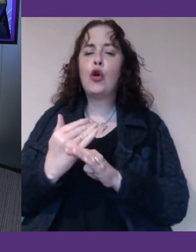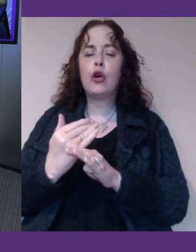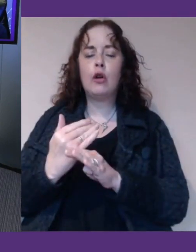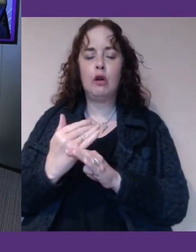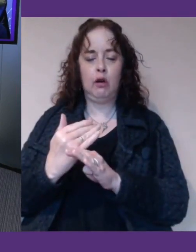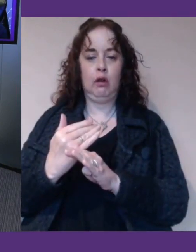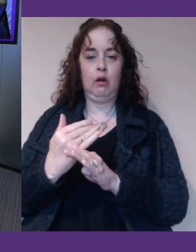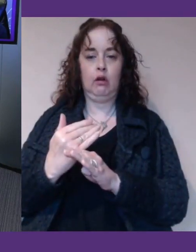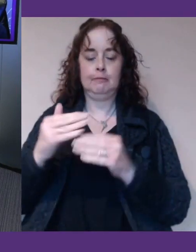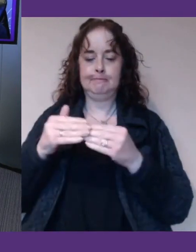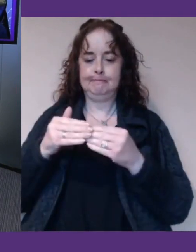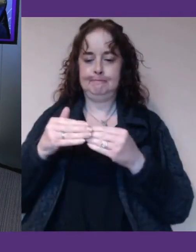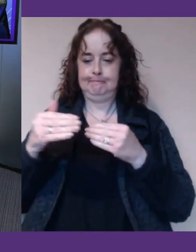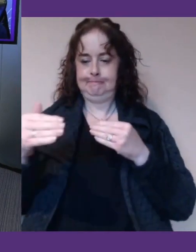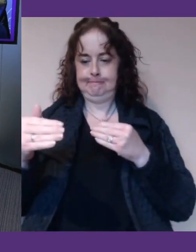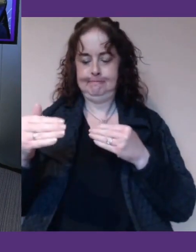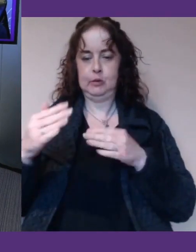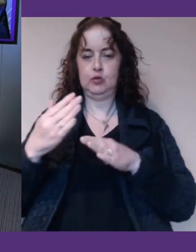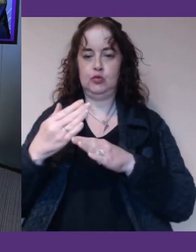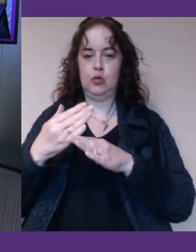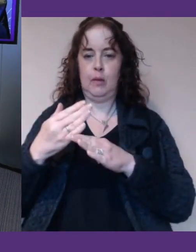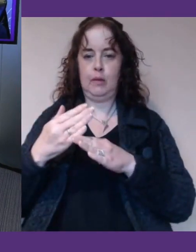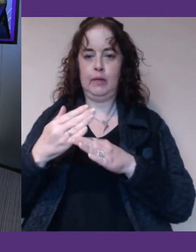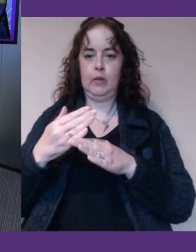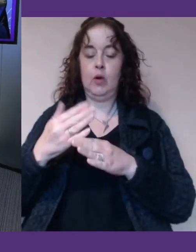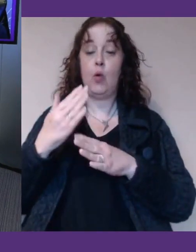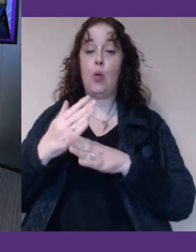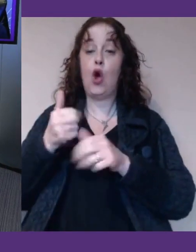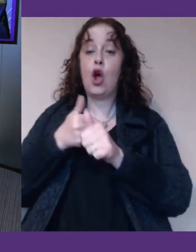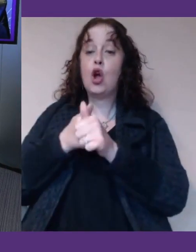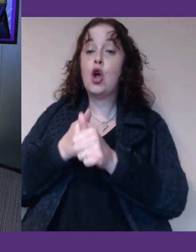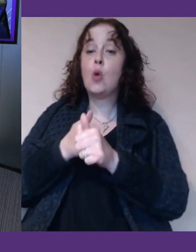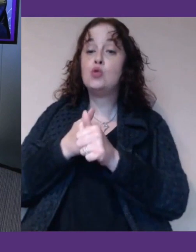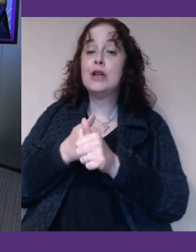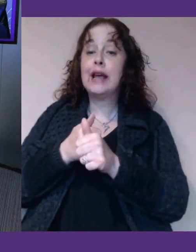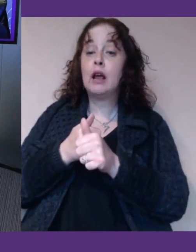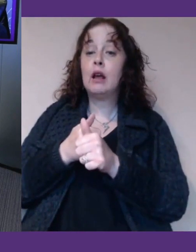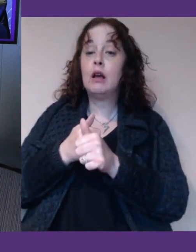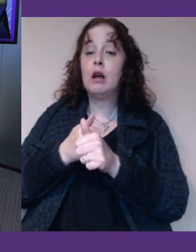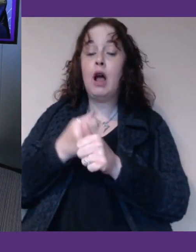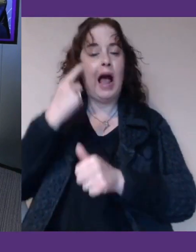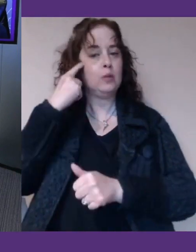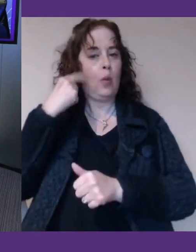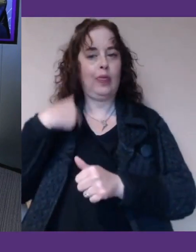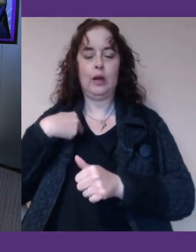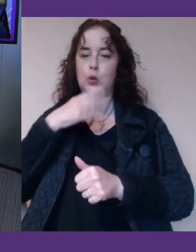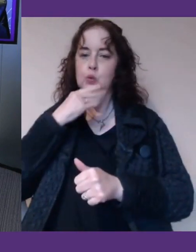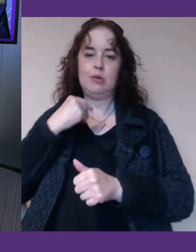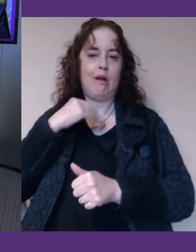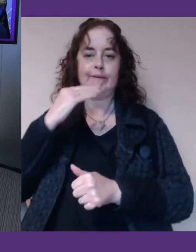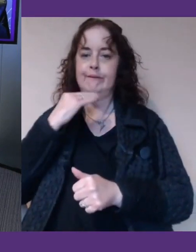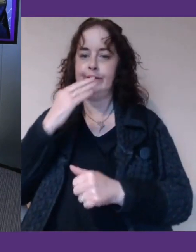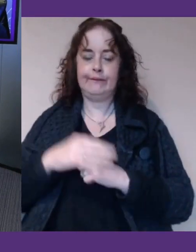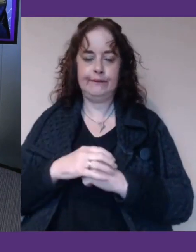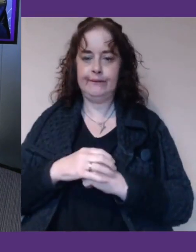some employment, work coaching are areas where I don't think we've taken enough advantage. To some extent,